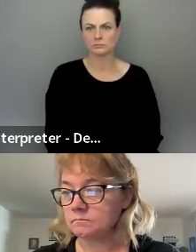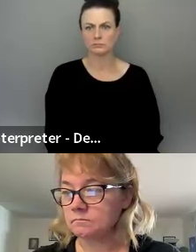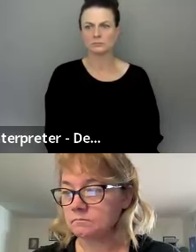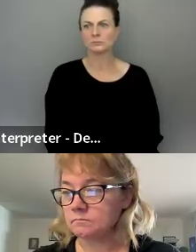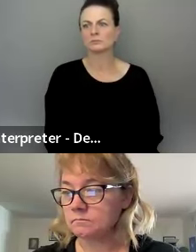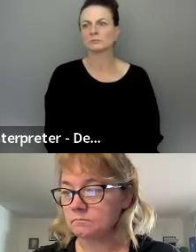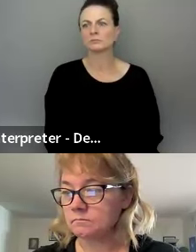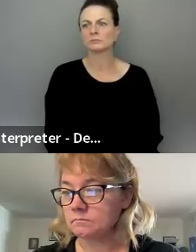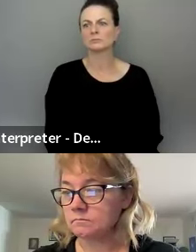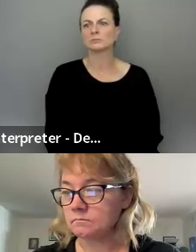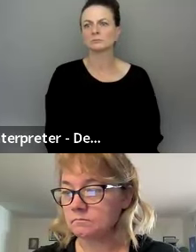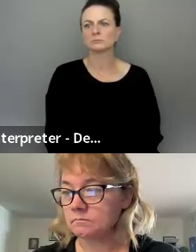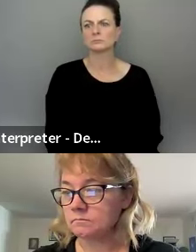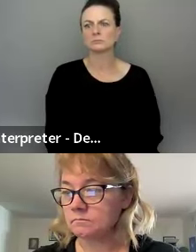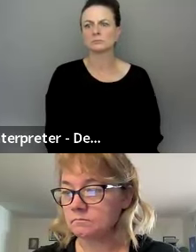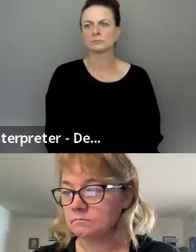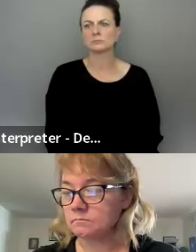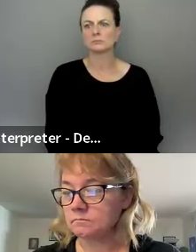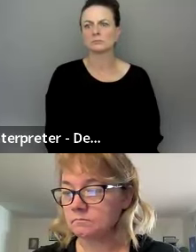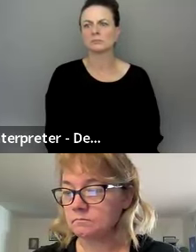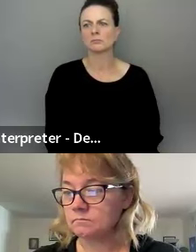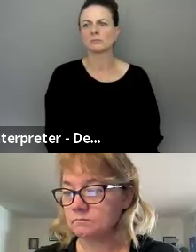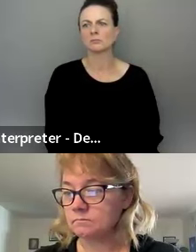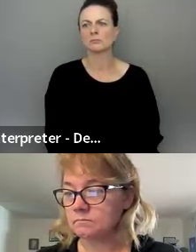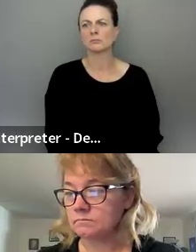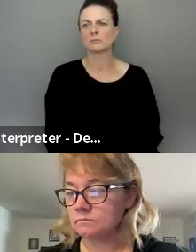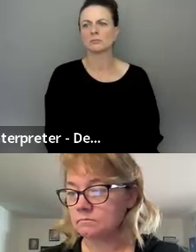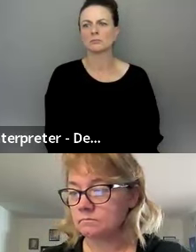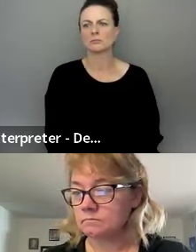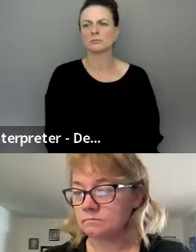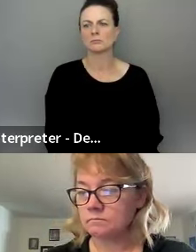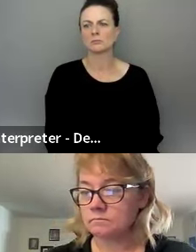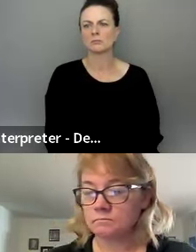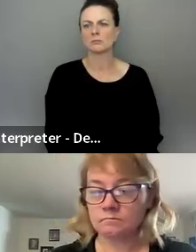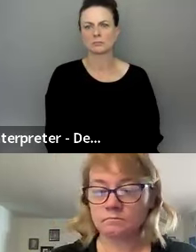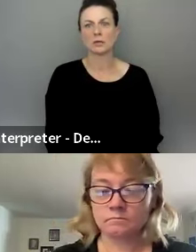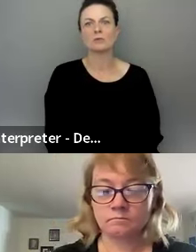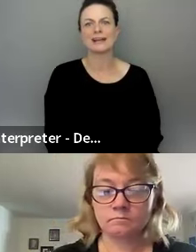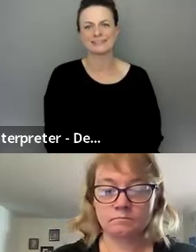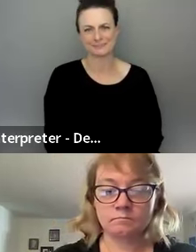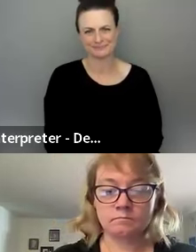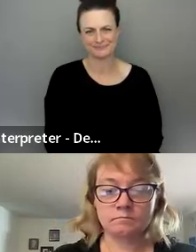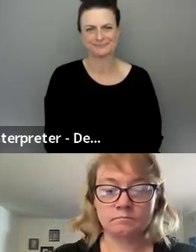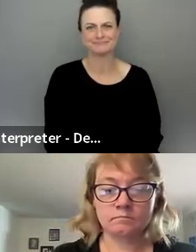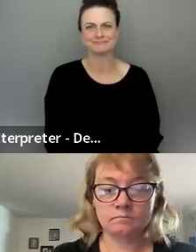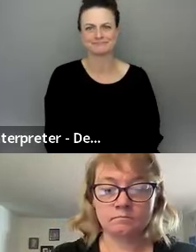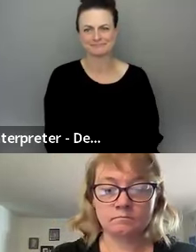conference, not to add captions on screen. If it can all be done with open source. Right.